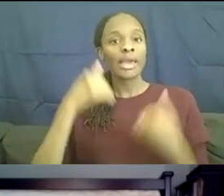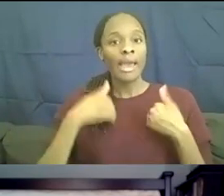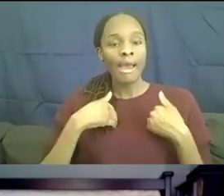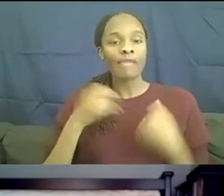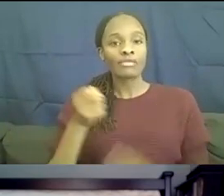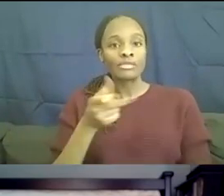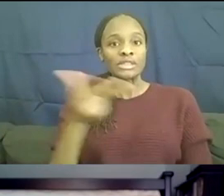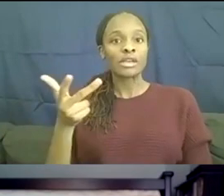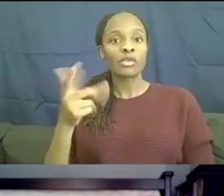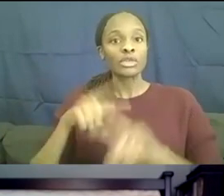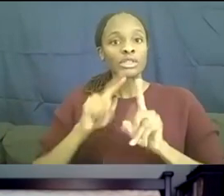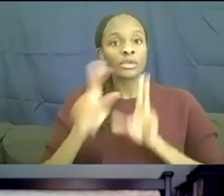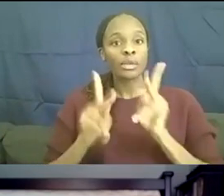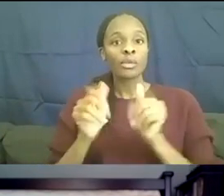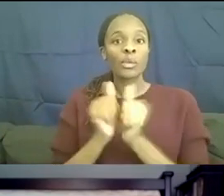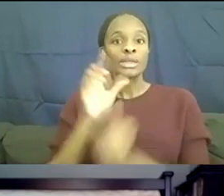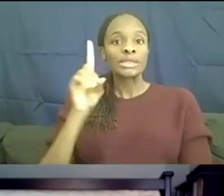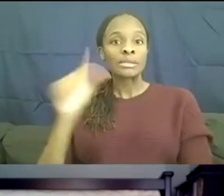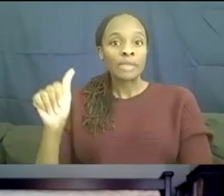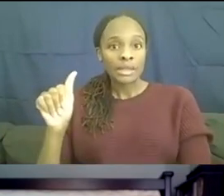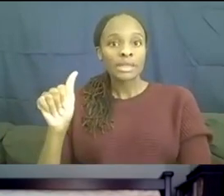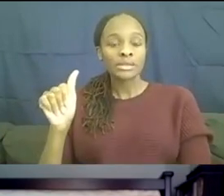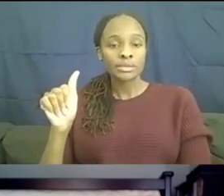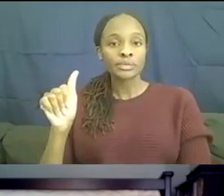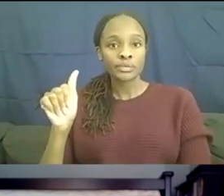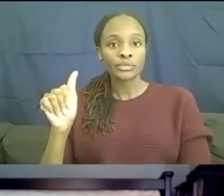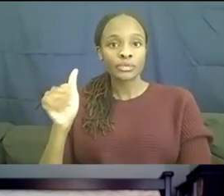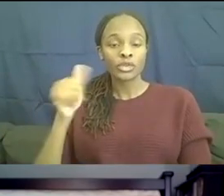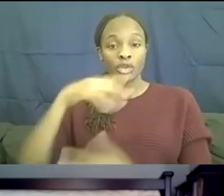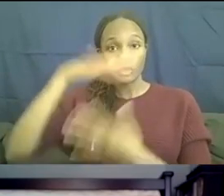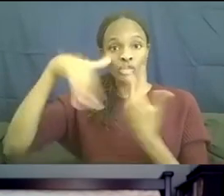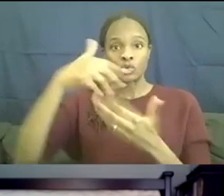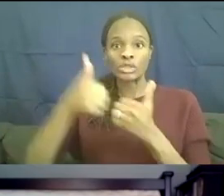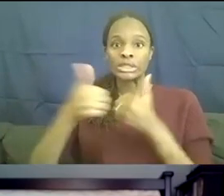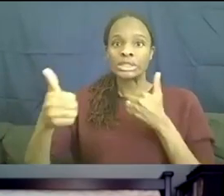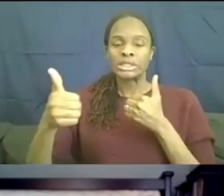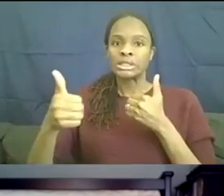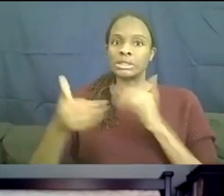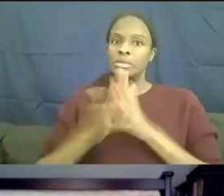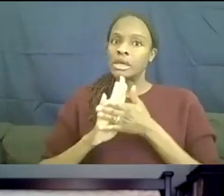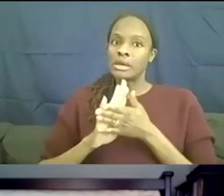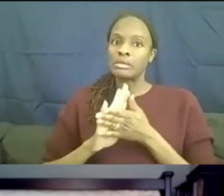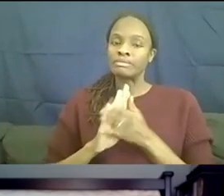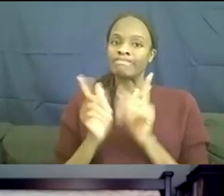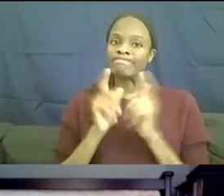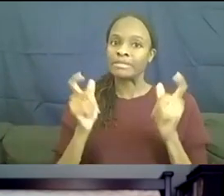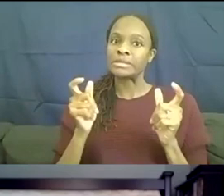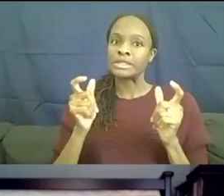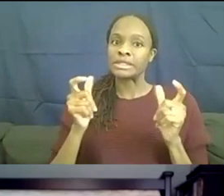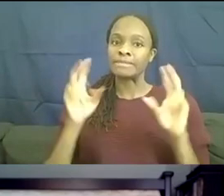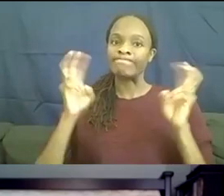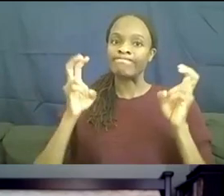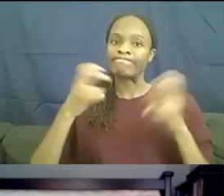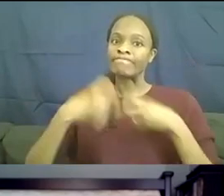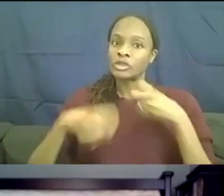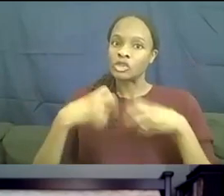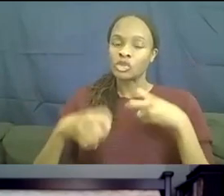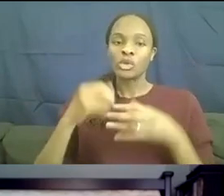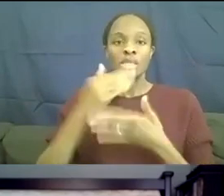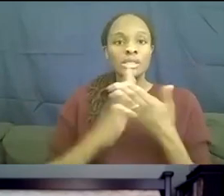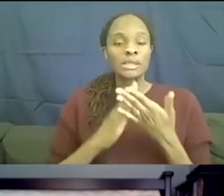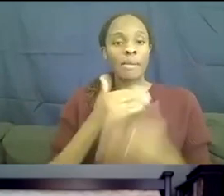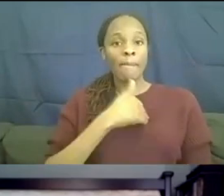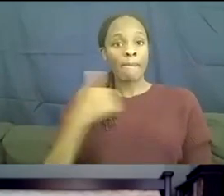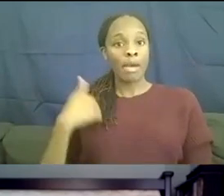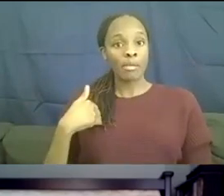people with disabilities who social distancing become much more of an issue. Some members of our immediate team have a